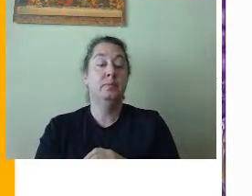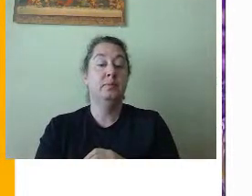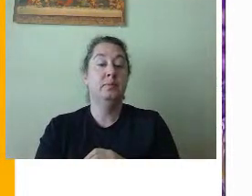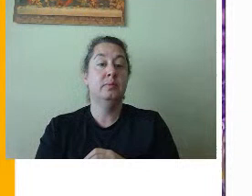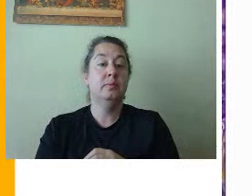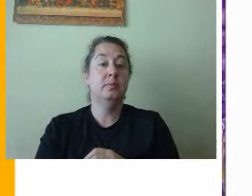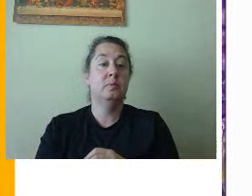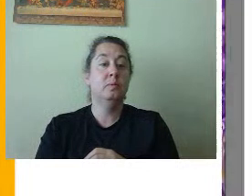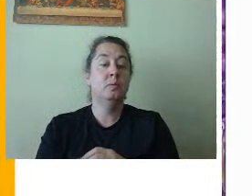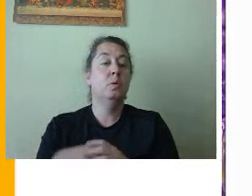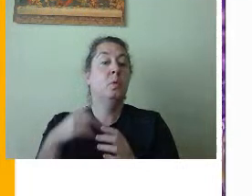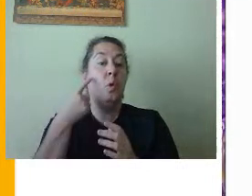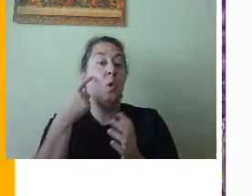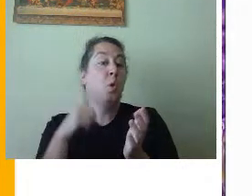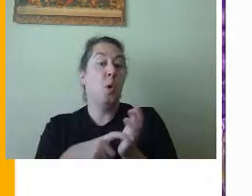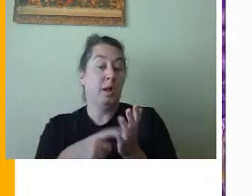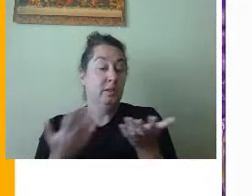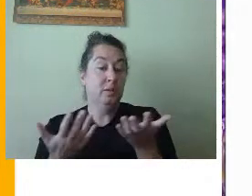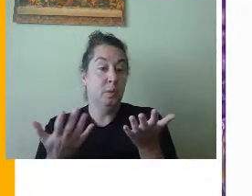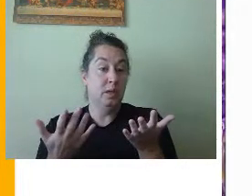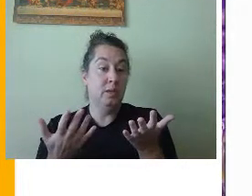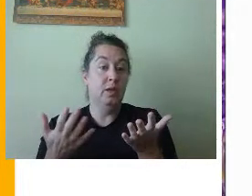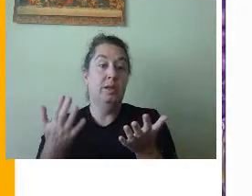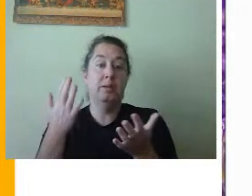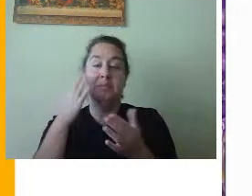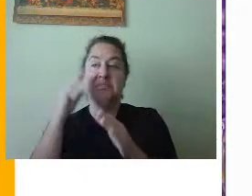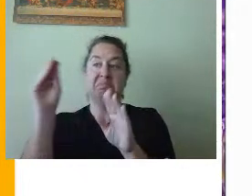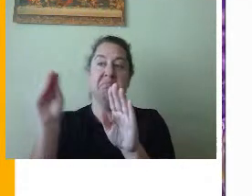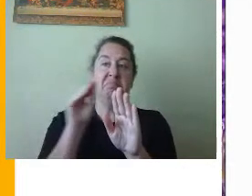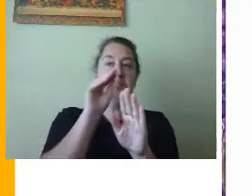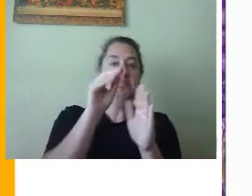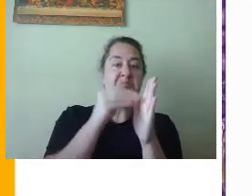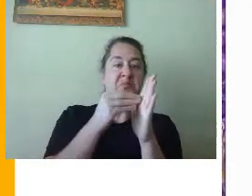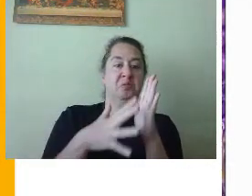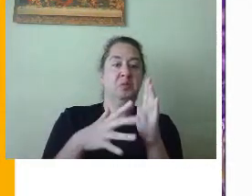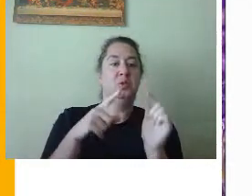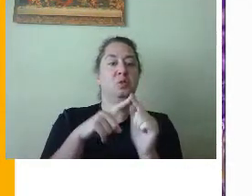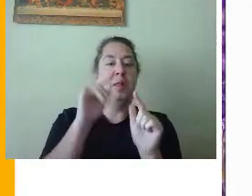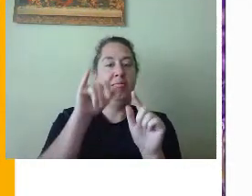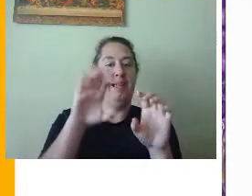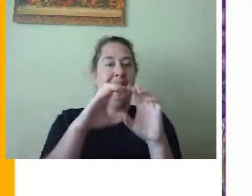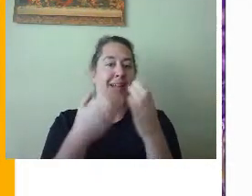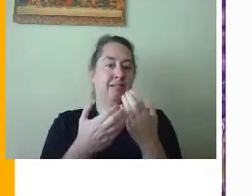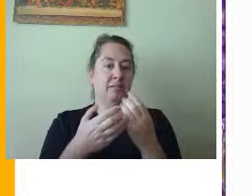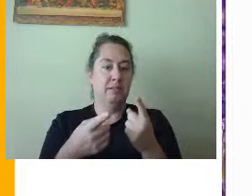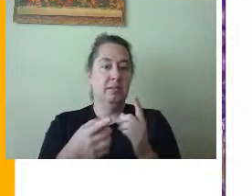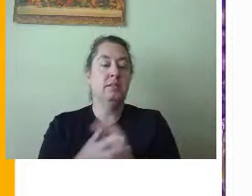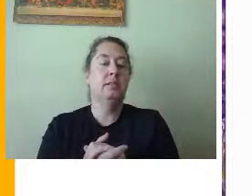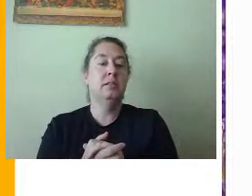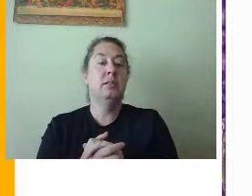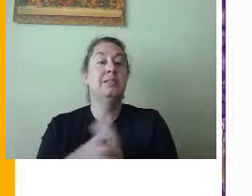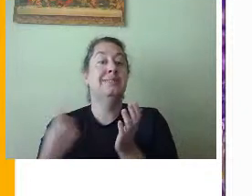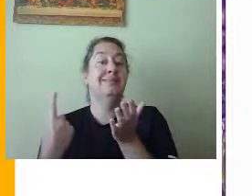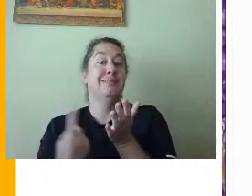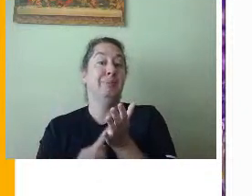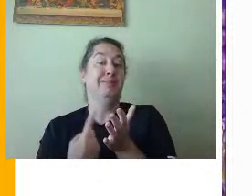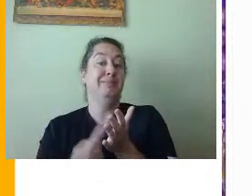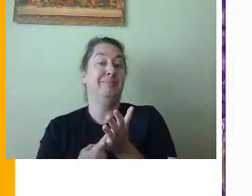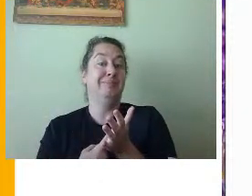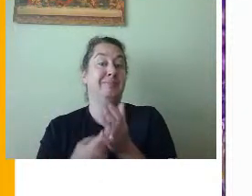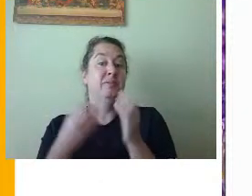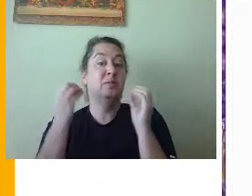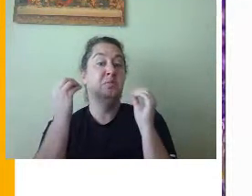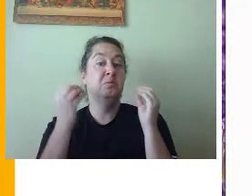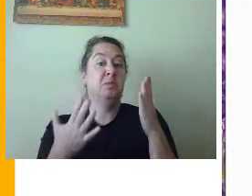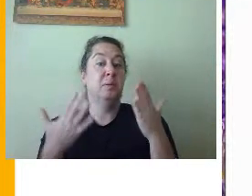And what it's going to do is it's going to go ahead and put him or me straight into that classroom. Sometimes a teacher